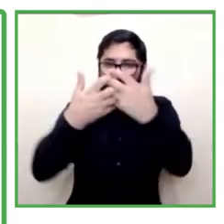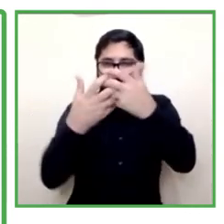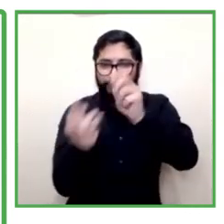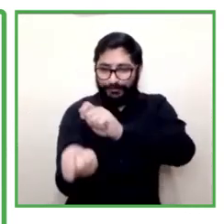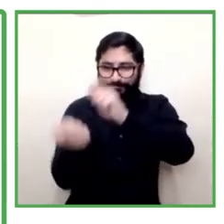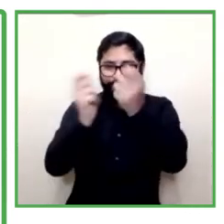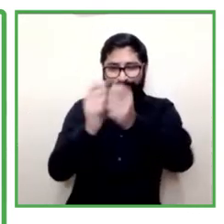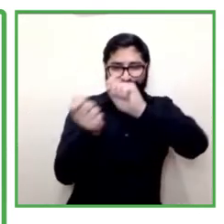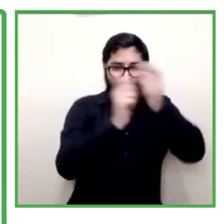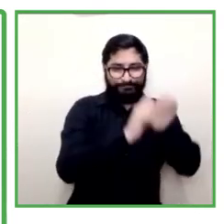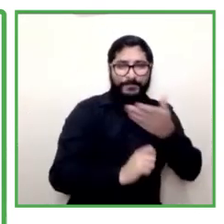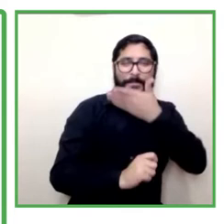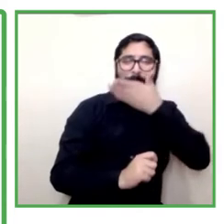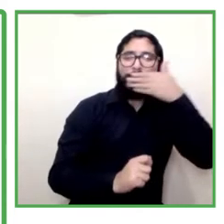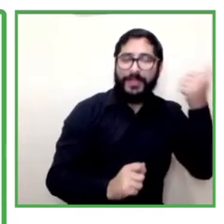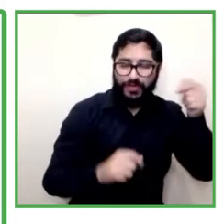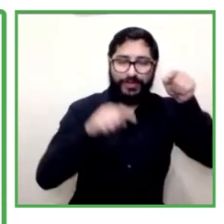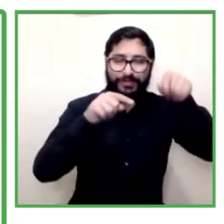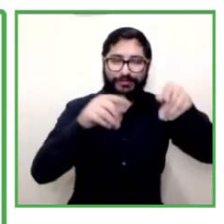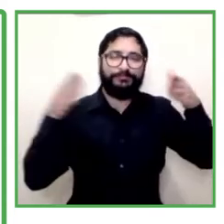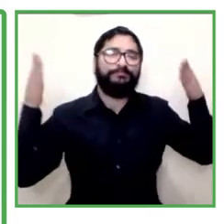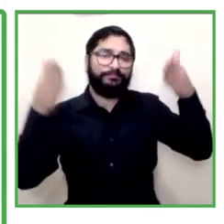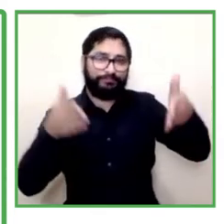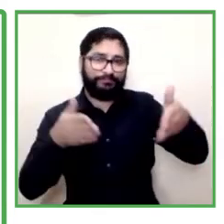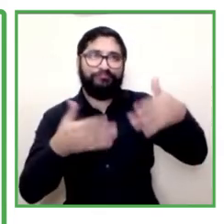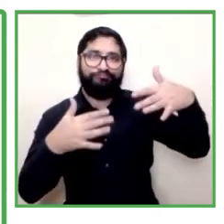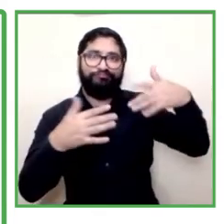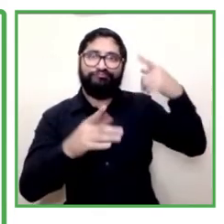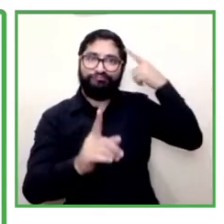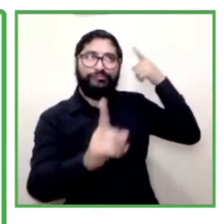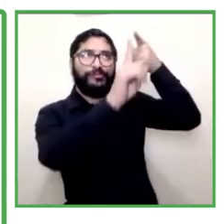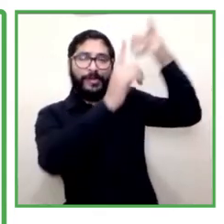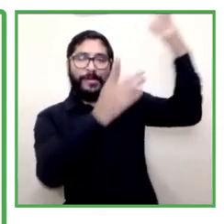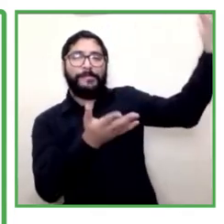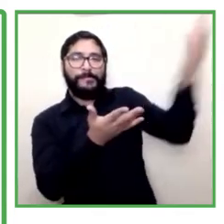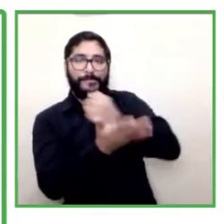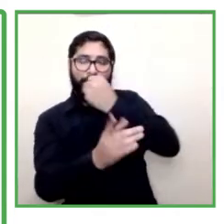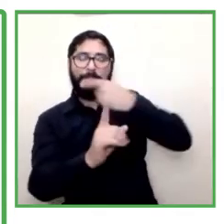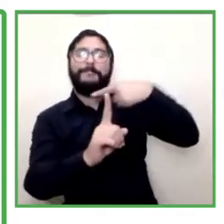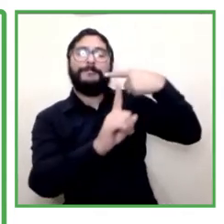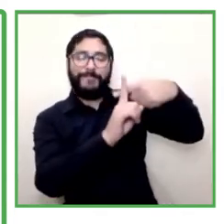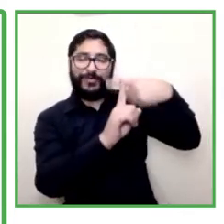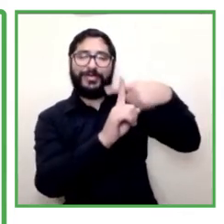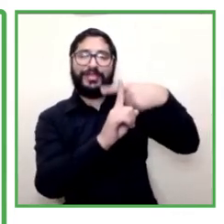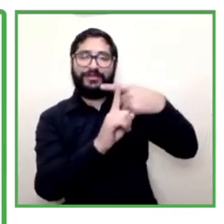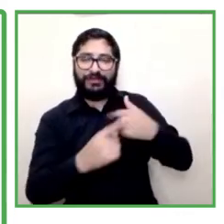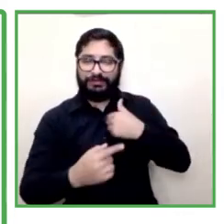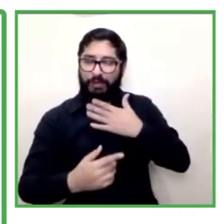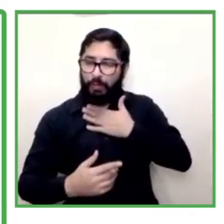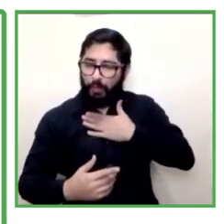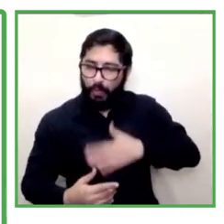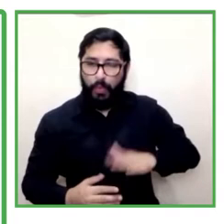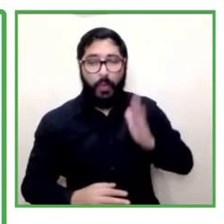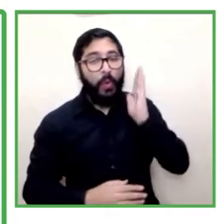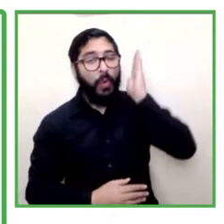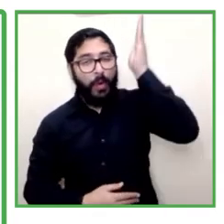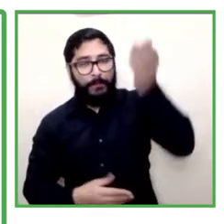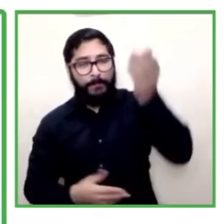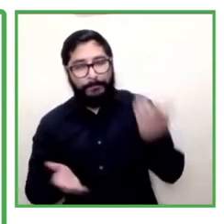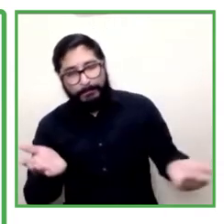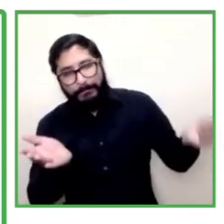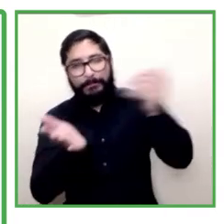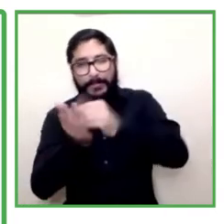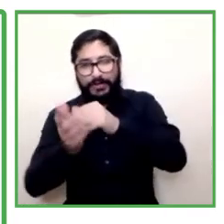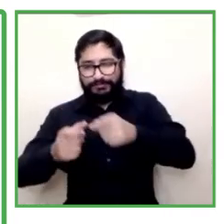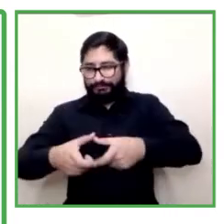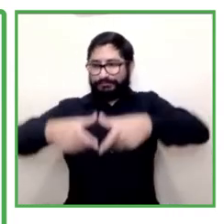has been a very challenging experience but has been a very positive balance because we can guarantee higher participation